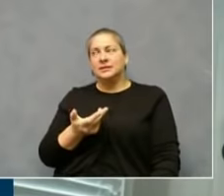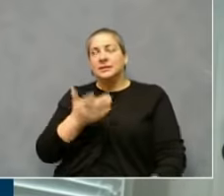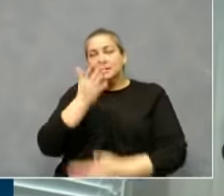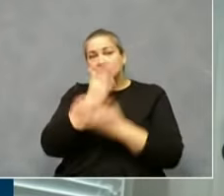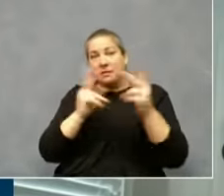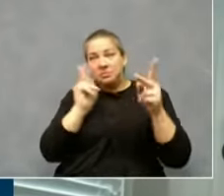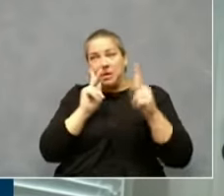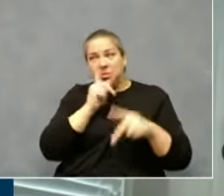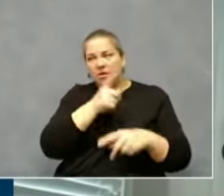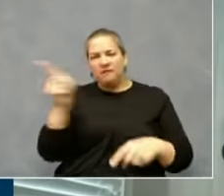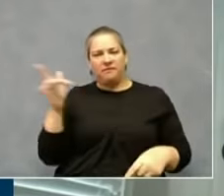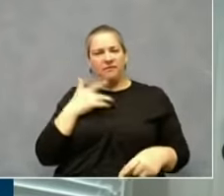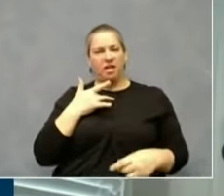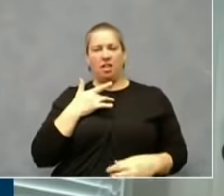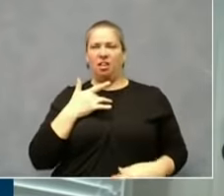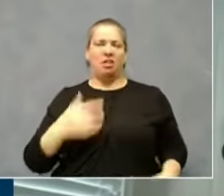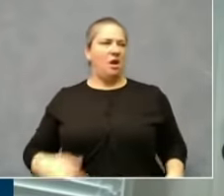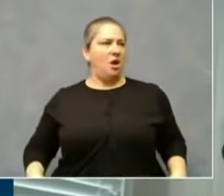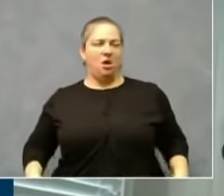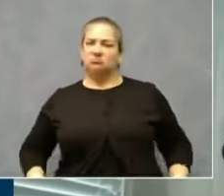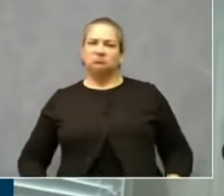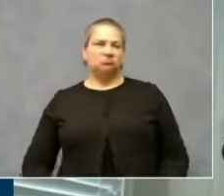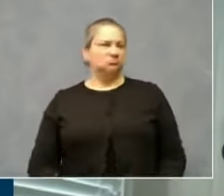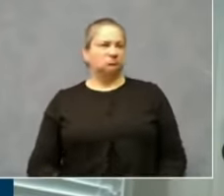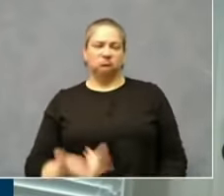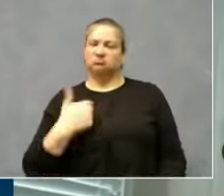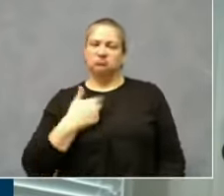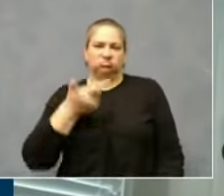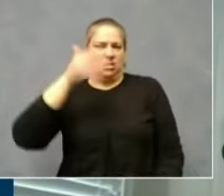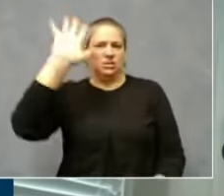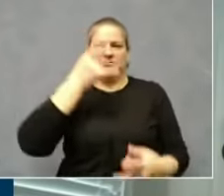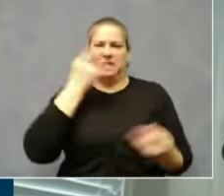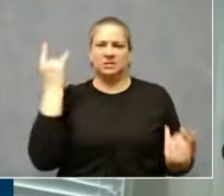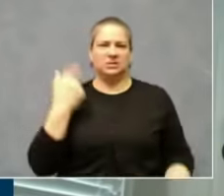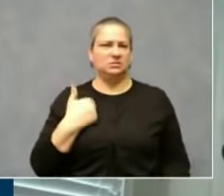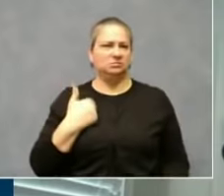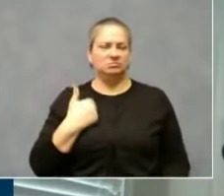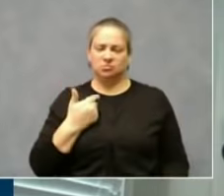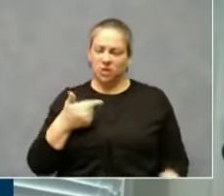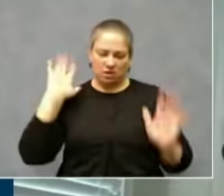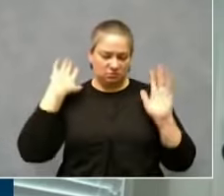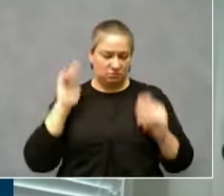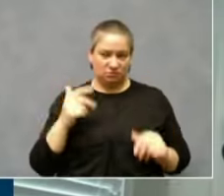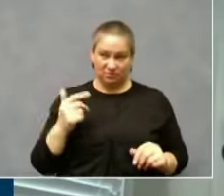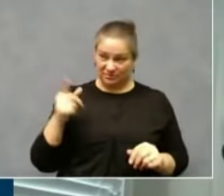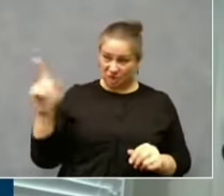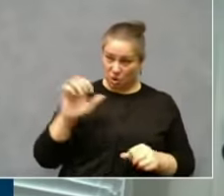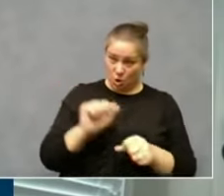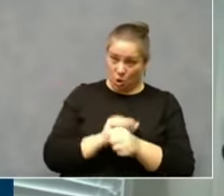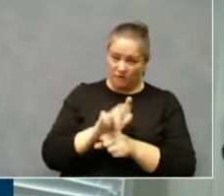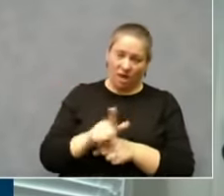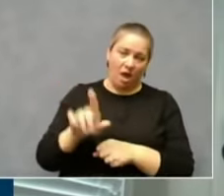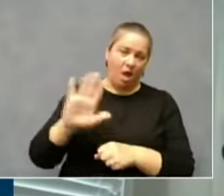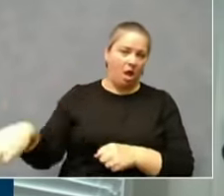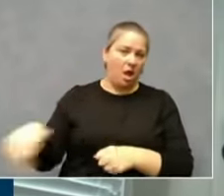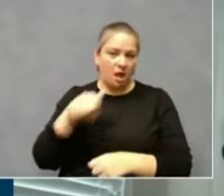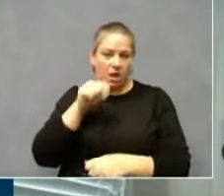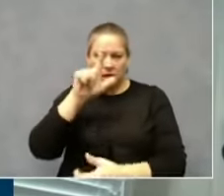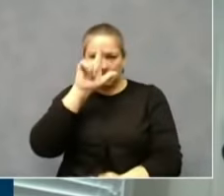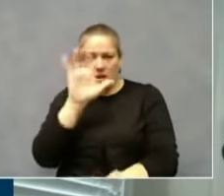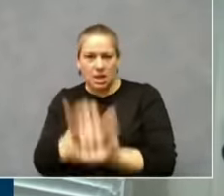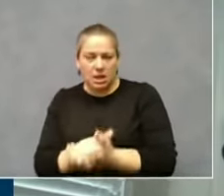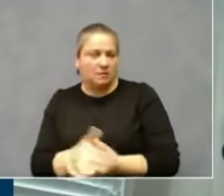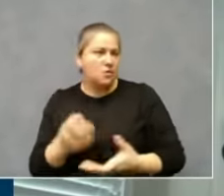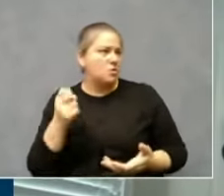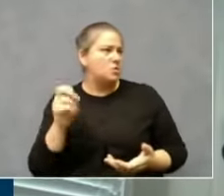minimize the spread of disease, either because they don't believe it is real, or they don't believe it is severe. And